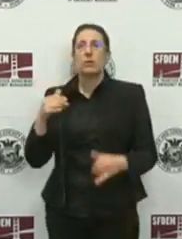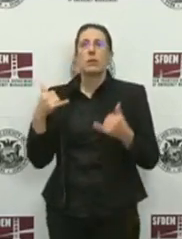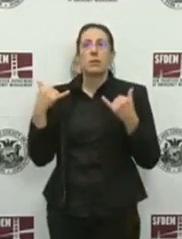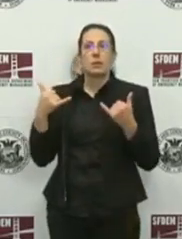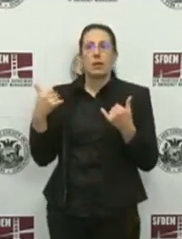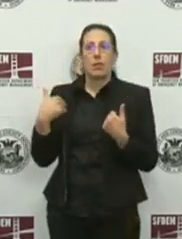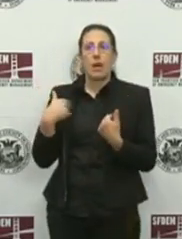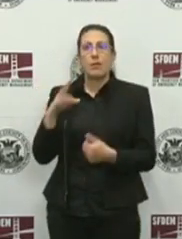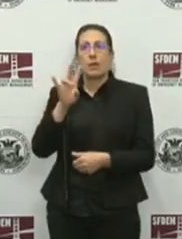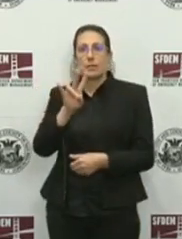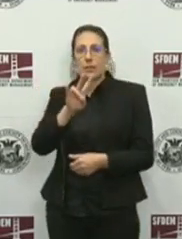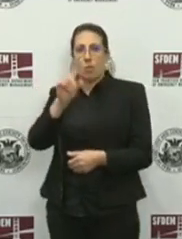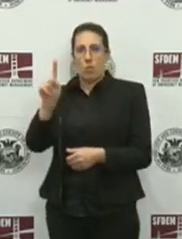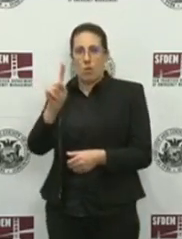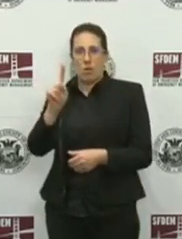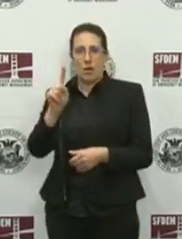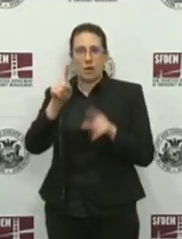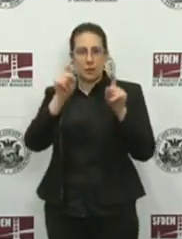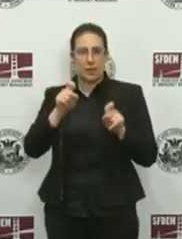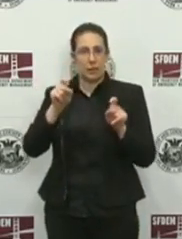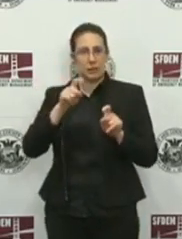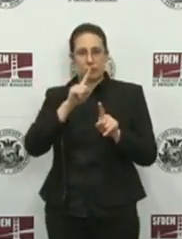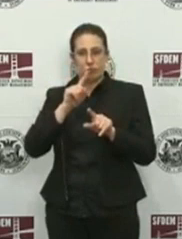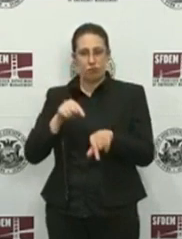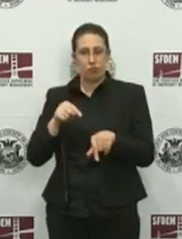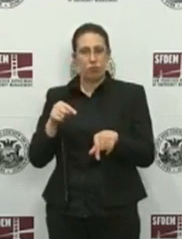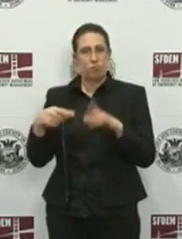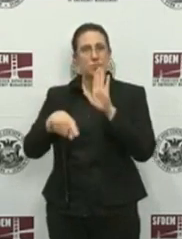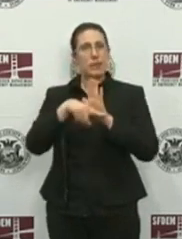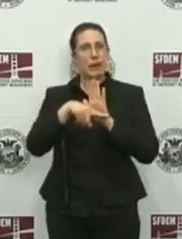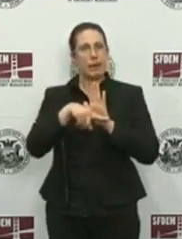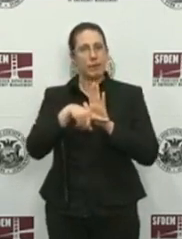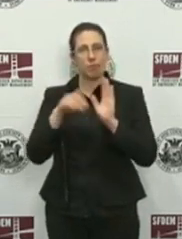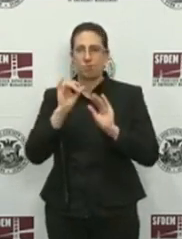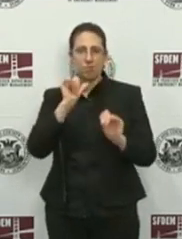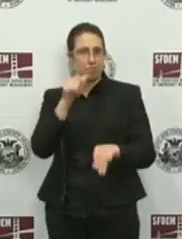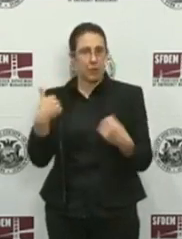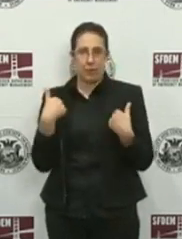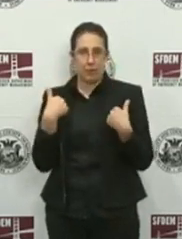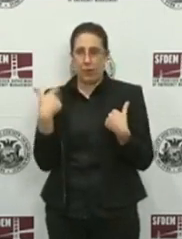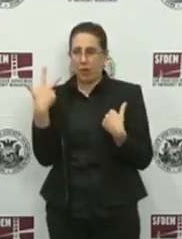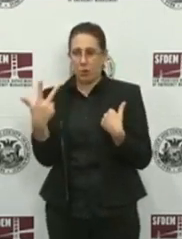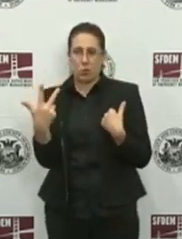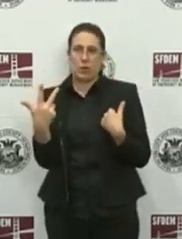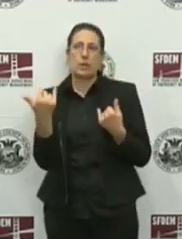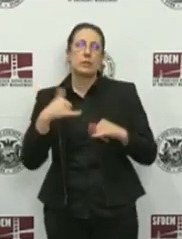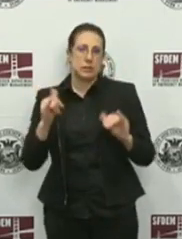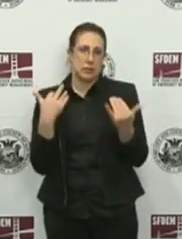71 test results that are negative, and three results are still pending.